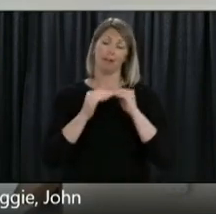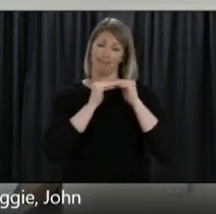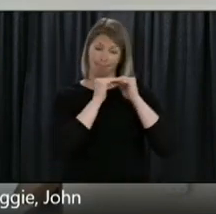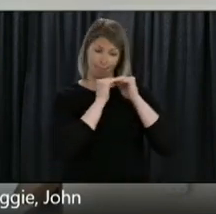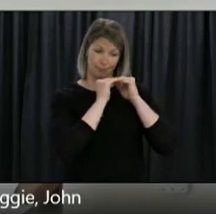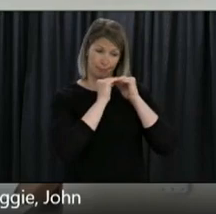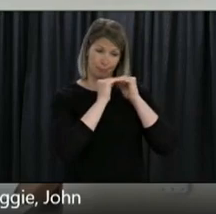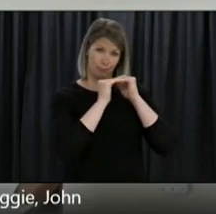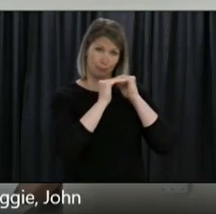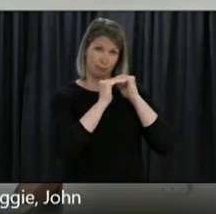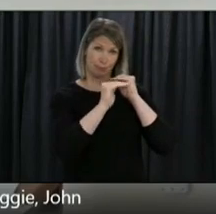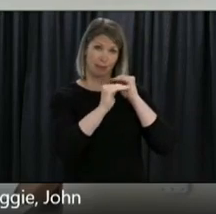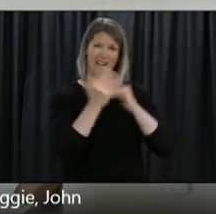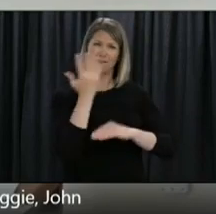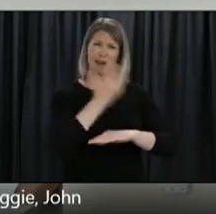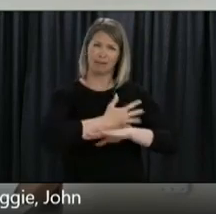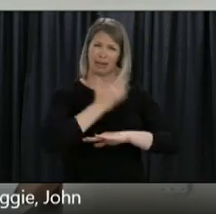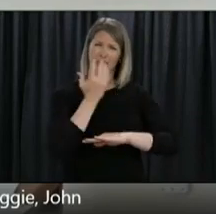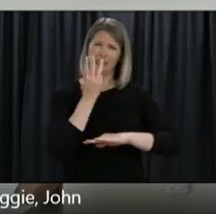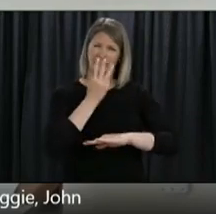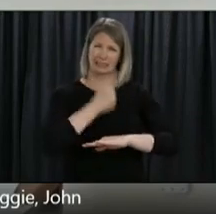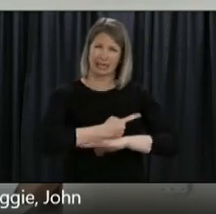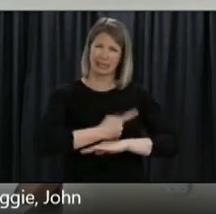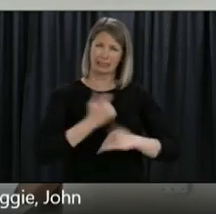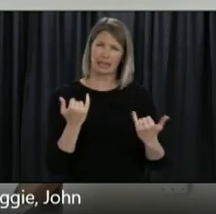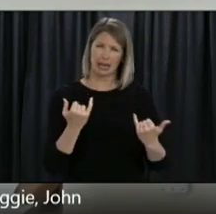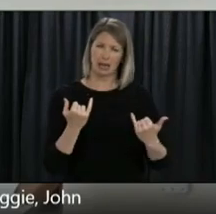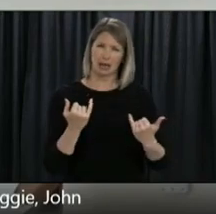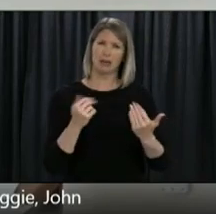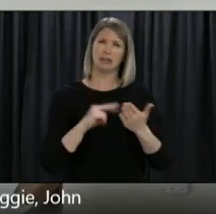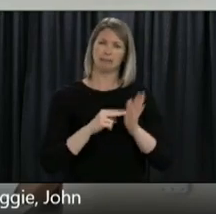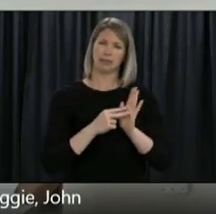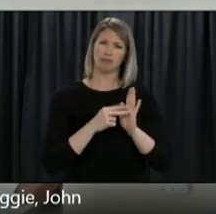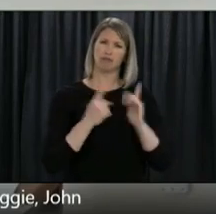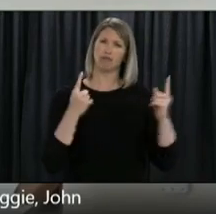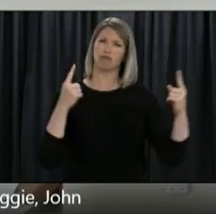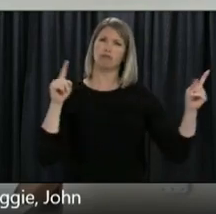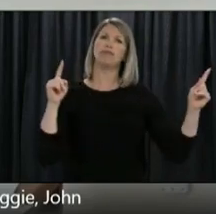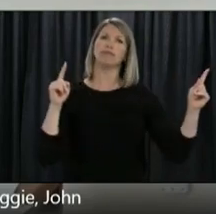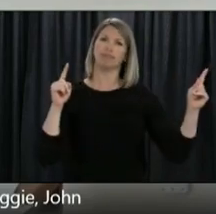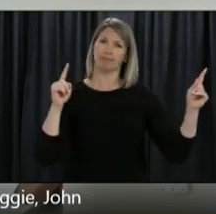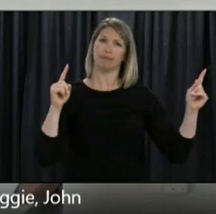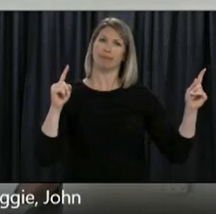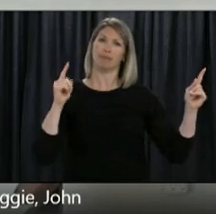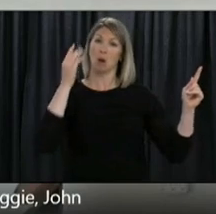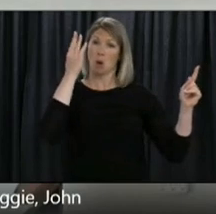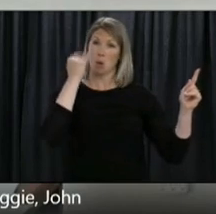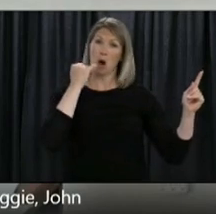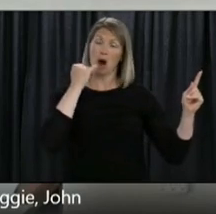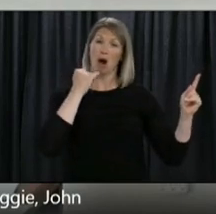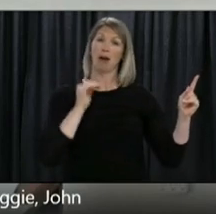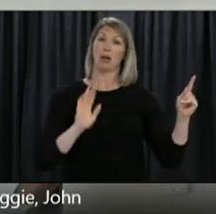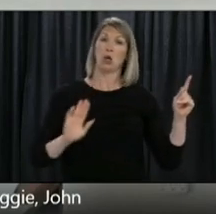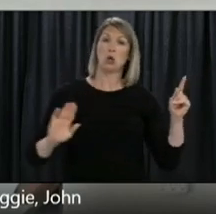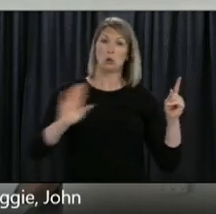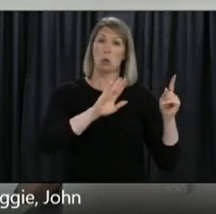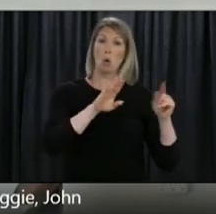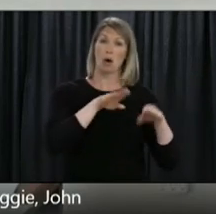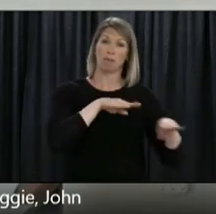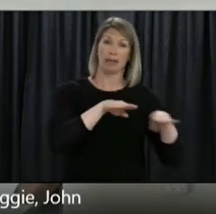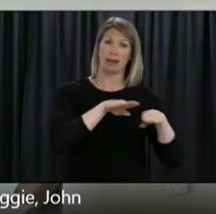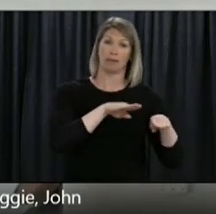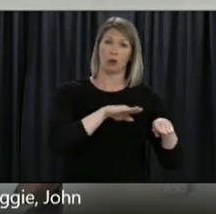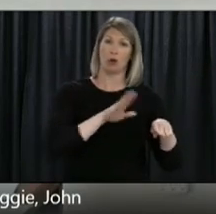for five or six days now, which is a testament to the diligence of Newfoundlanders and